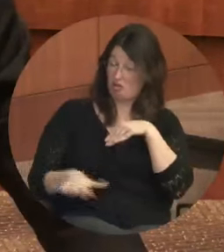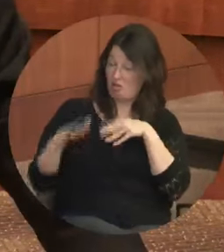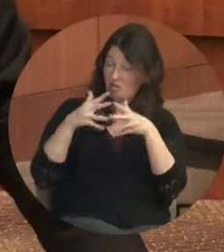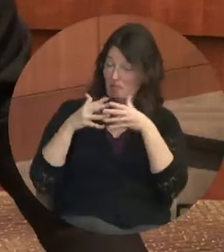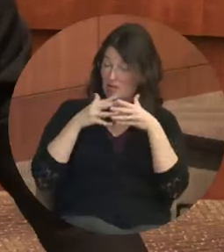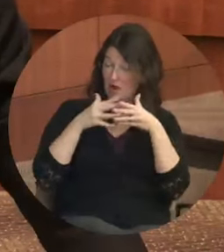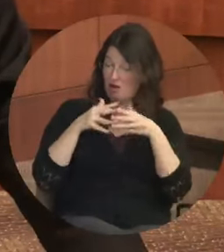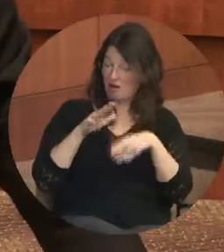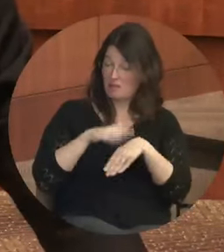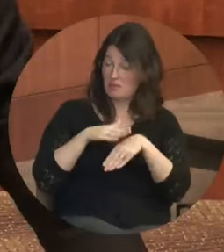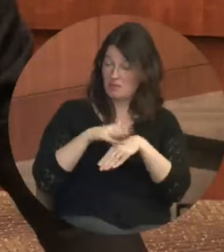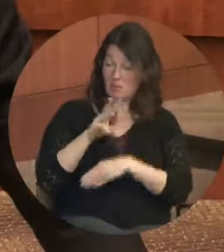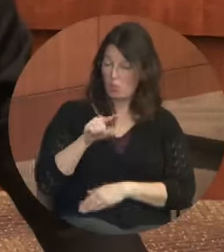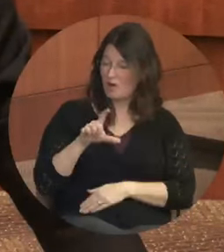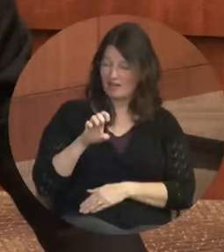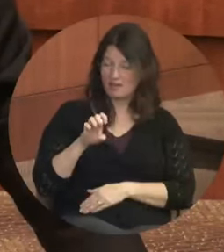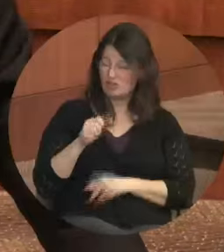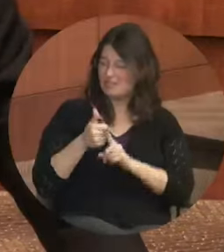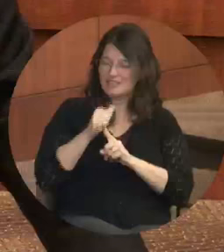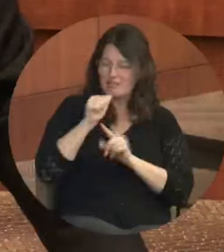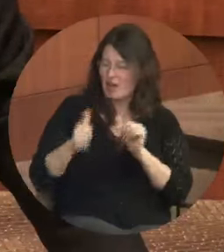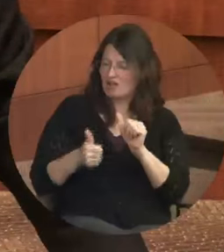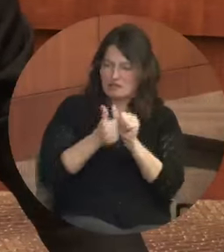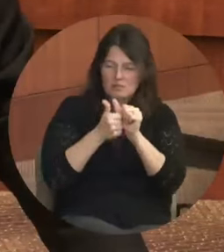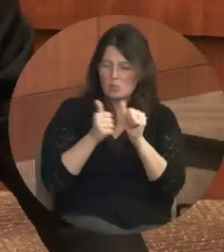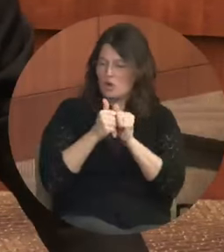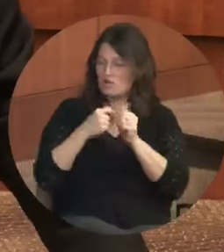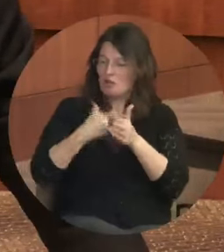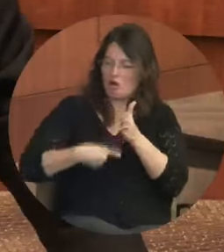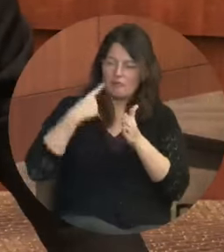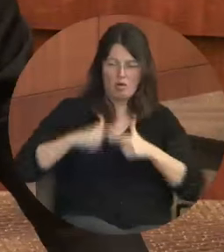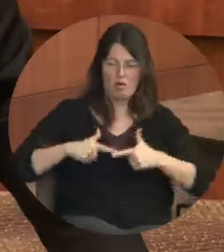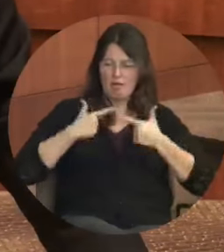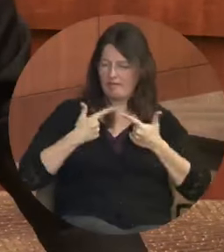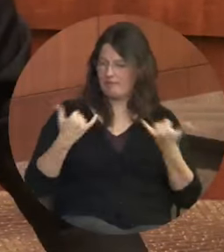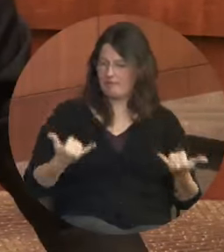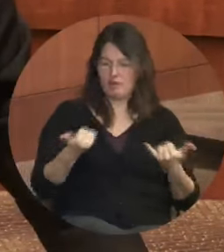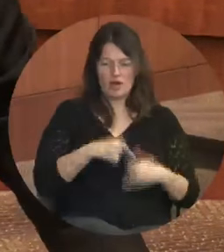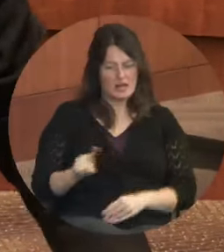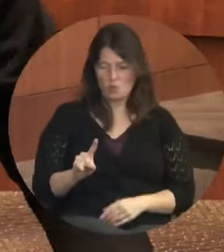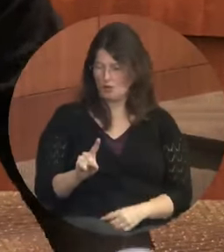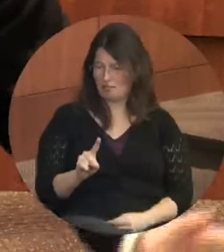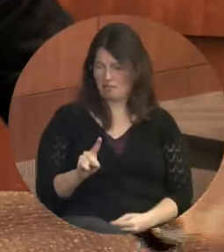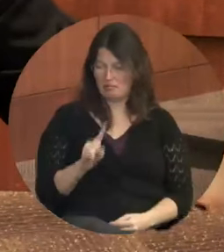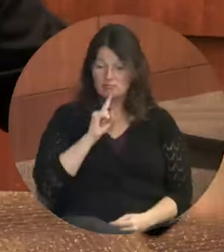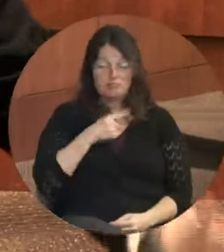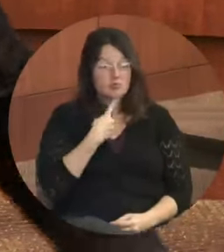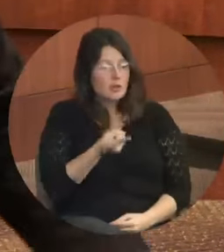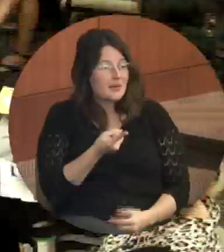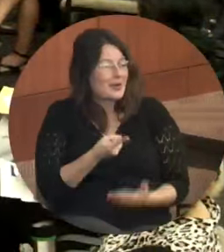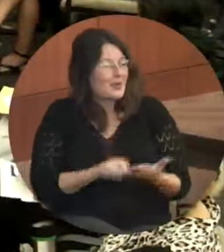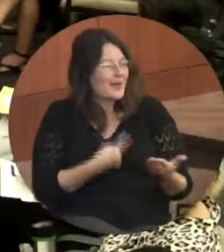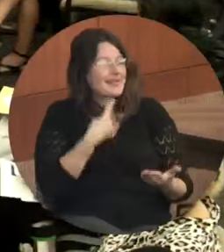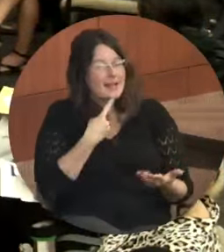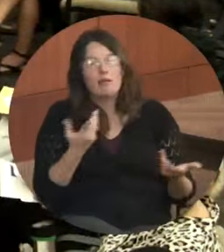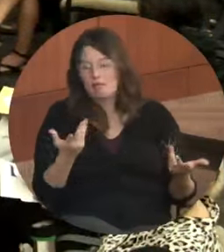cost of living for anyone. Now, you know what I'm going to say. All right? Look around us. St. Louis